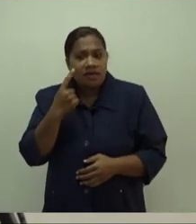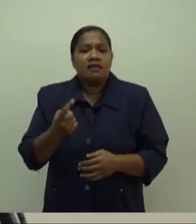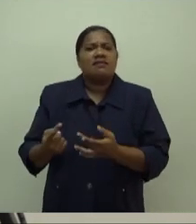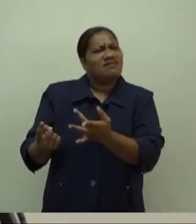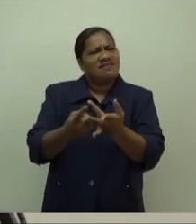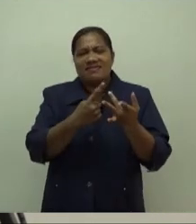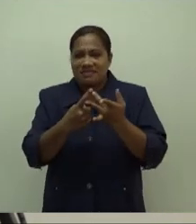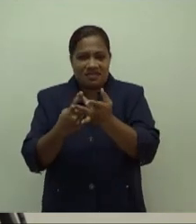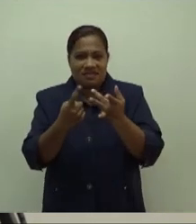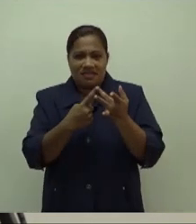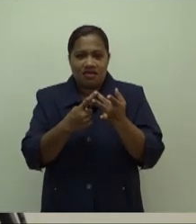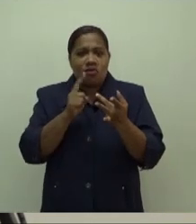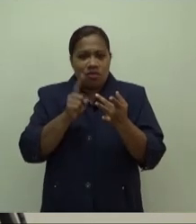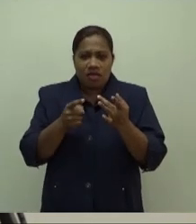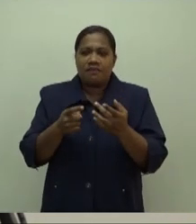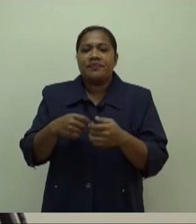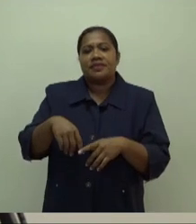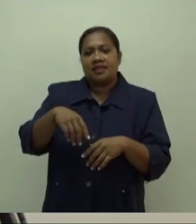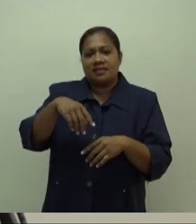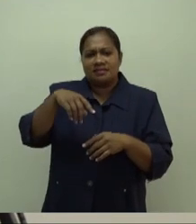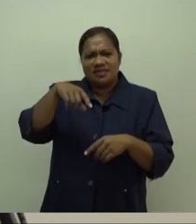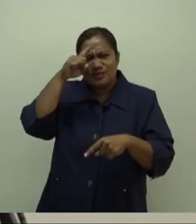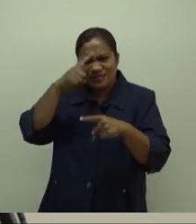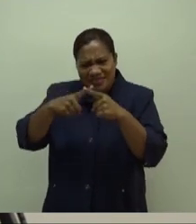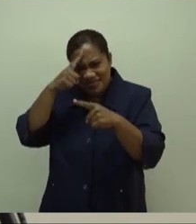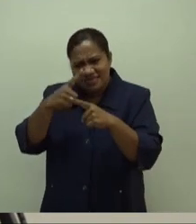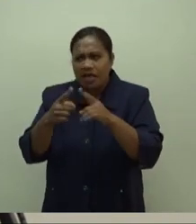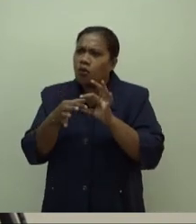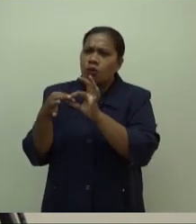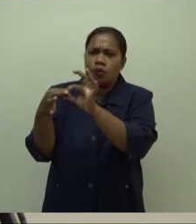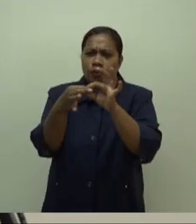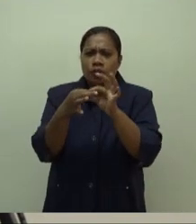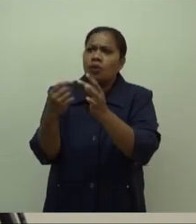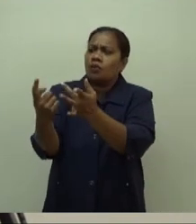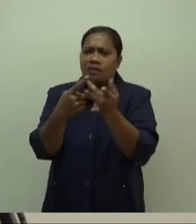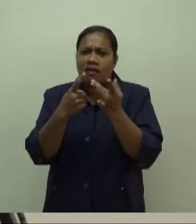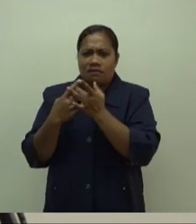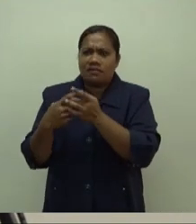This is together with other partners like diabetes Fiji, medical services specific, and Fiji Cancer Society.